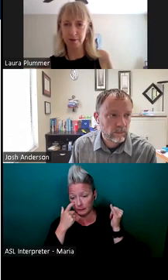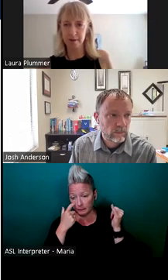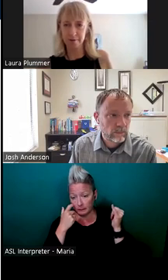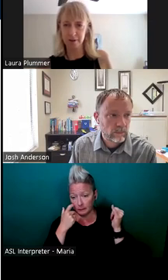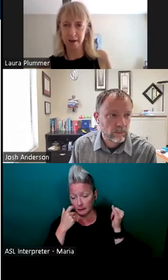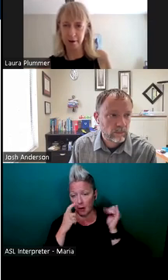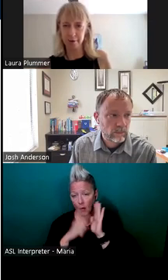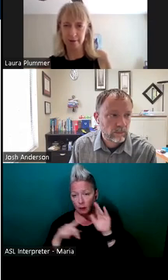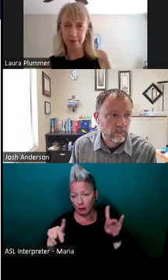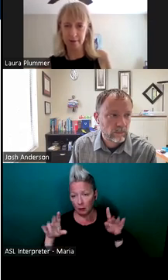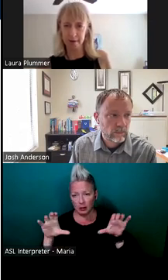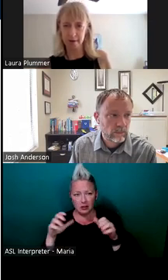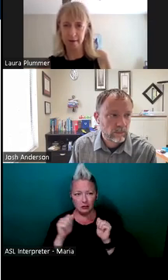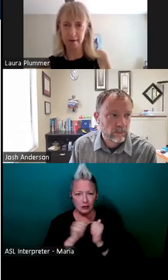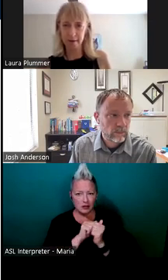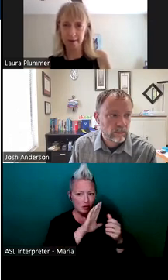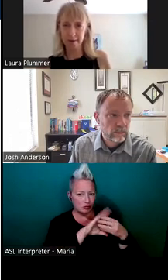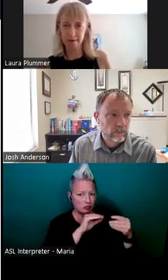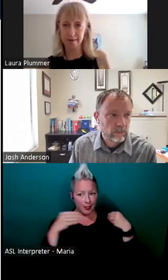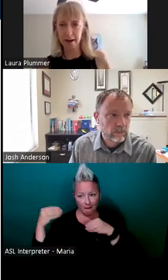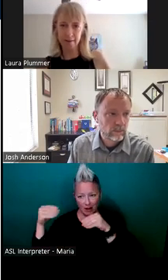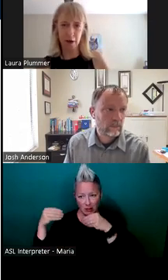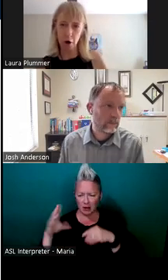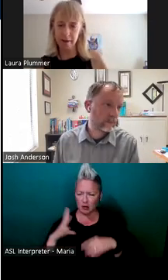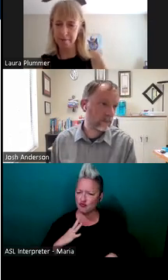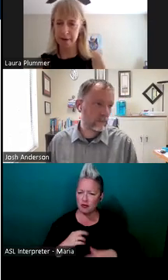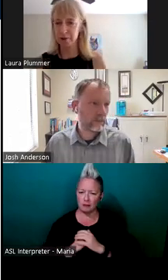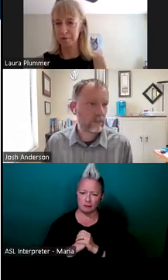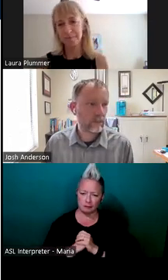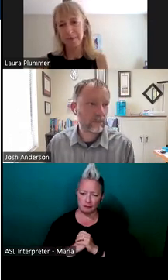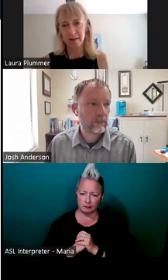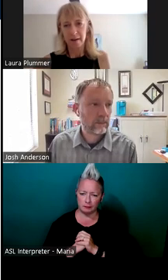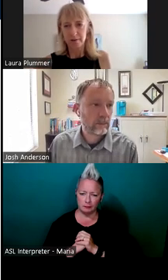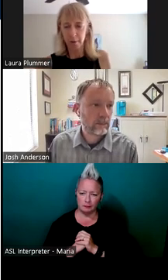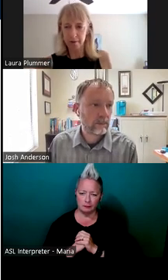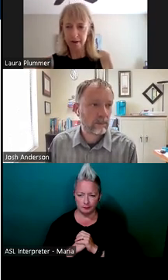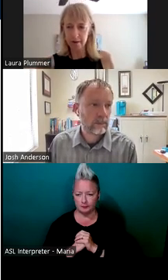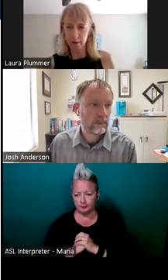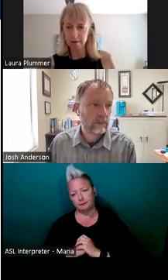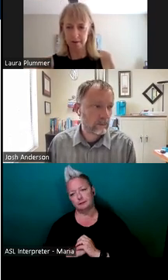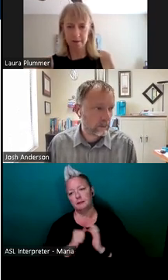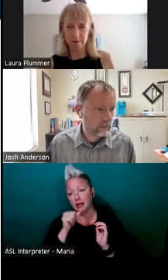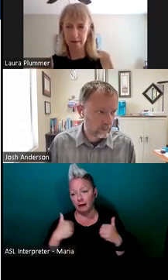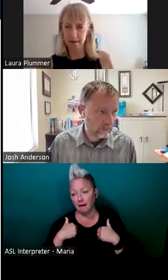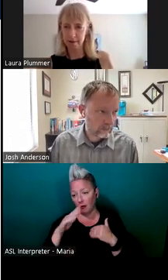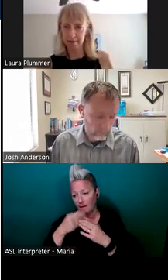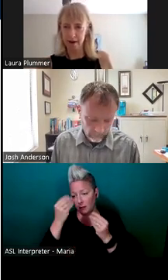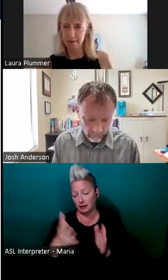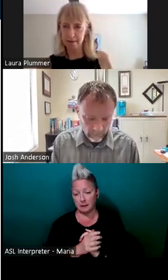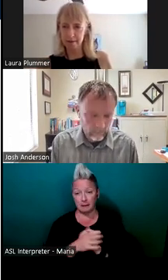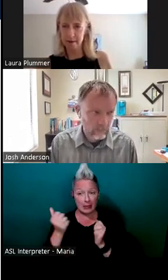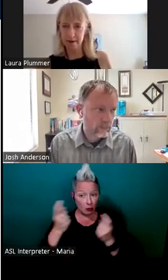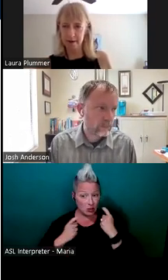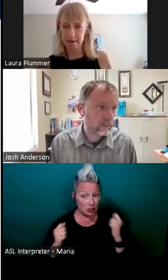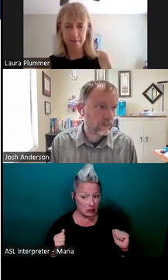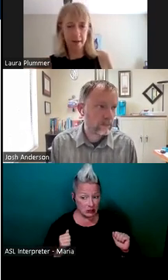it, especially the different scenarios and the flexibility in not giving all the information. So are there any questions that we've